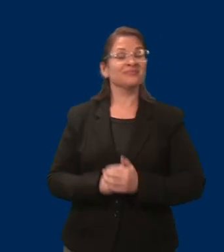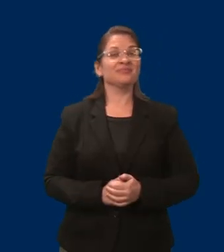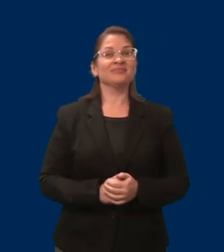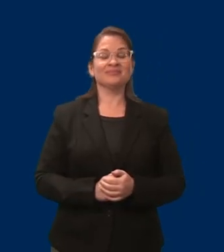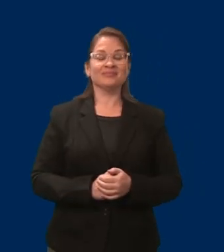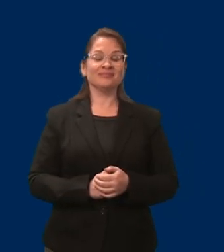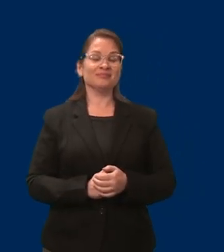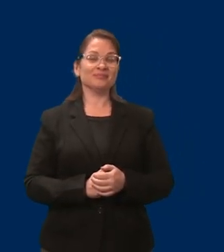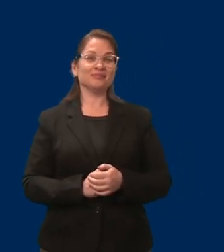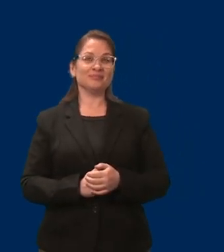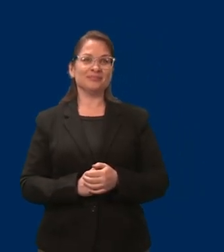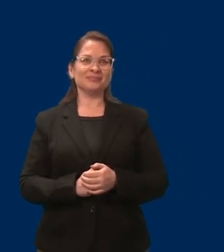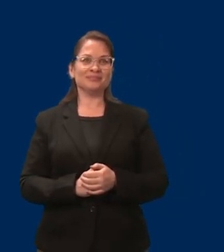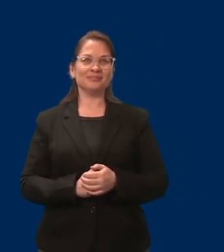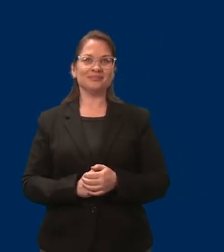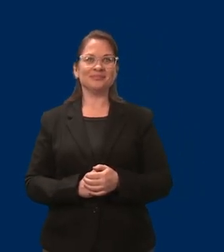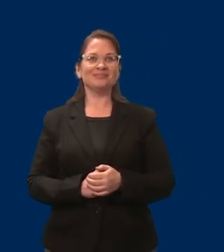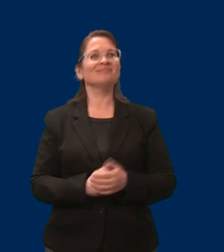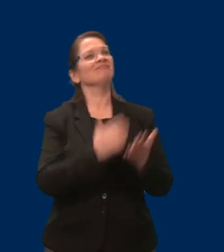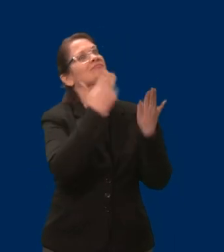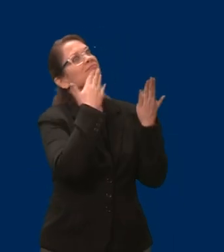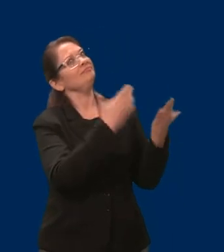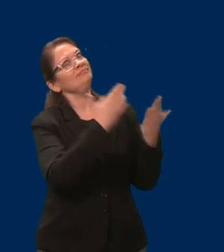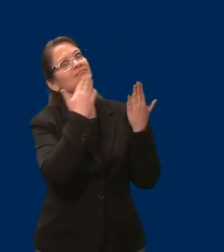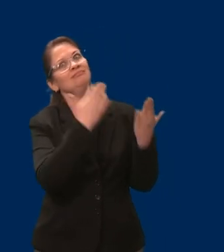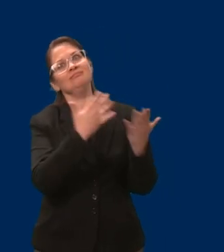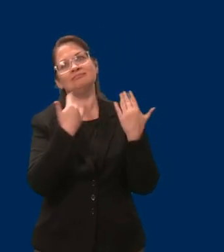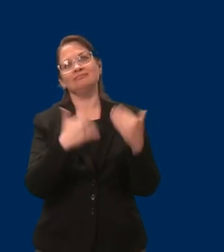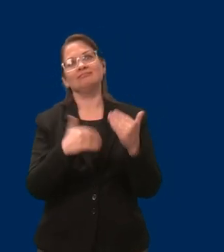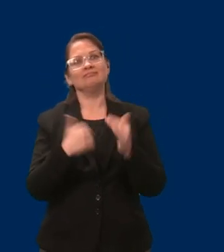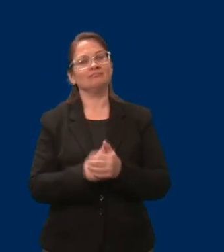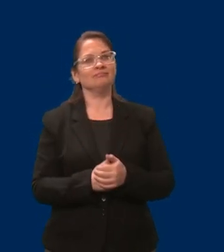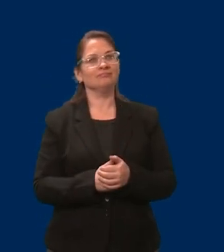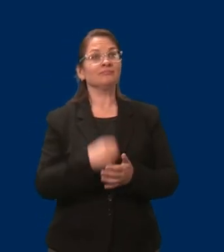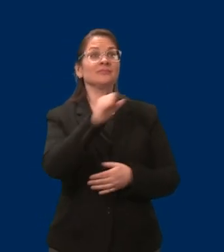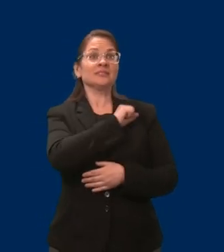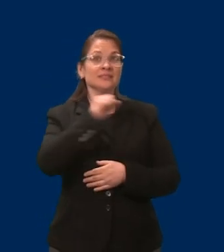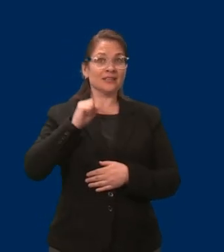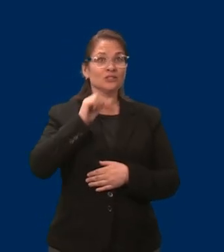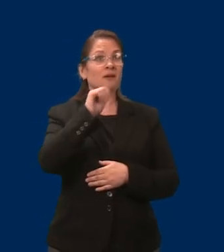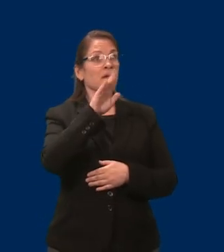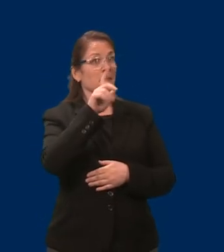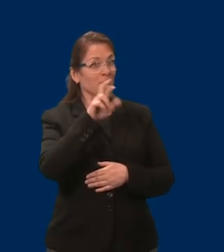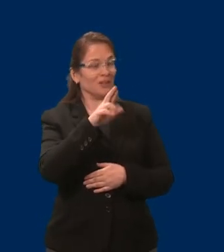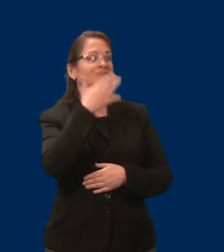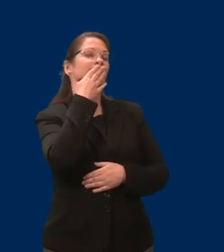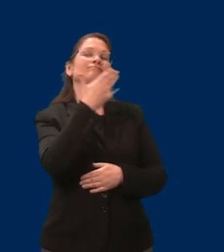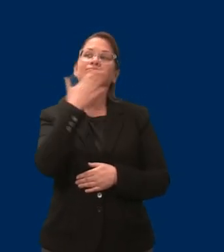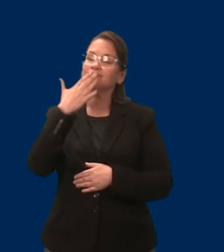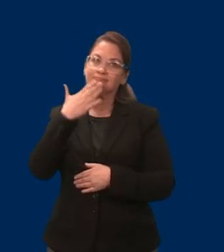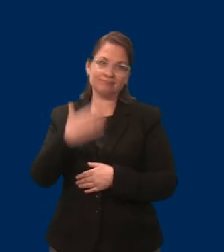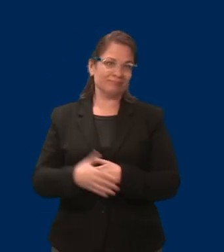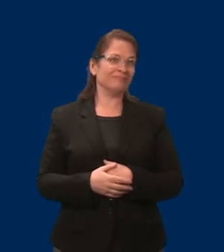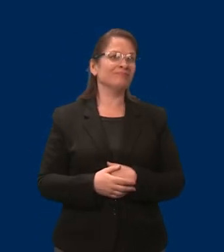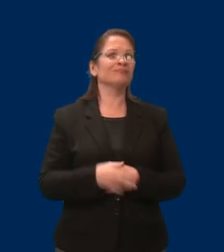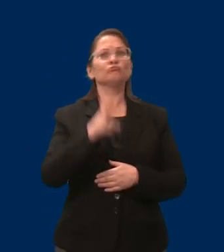Go ahead, John. Thank you. Thank you, Senator Abeler. Thank you, Brittany. Thank you, Rob. Thank you, Jillian. And thank you,